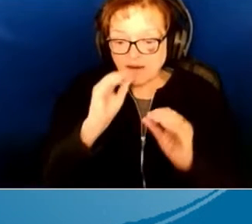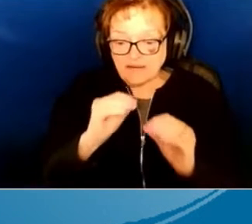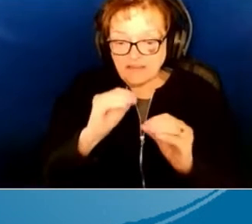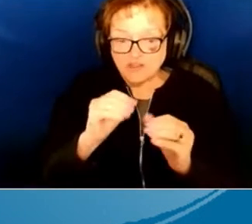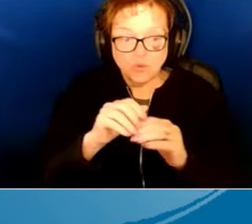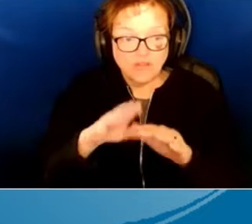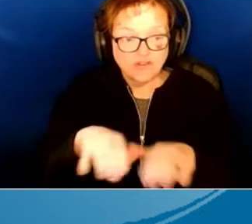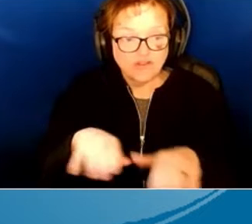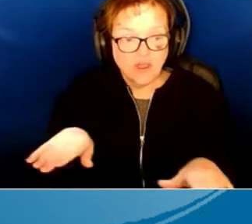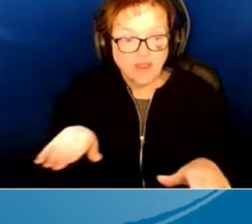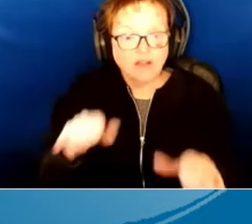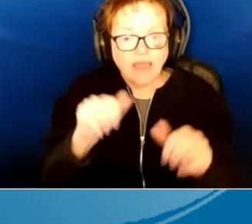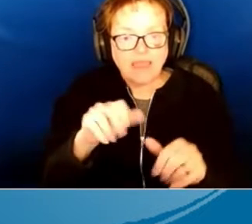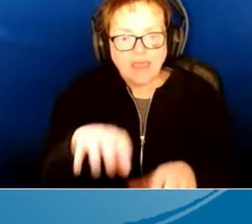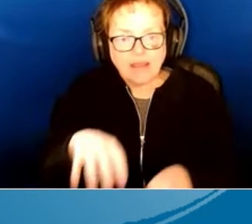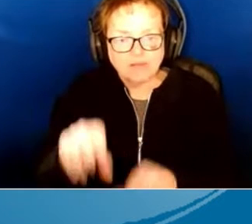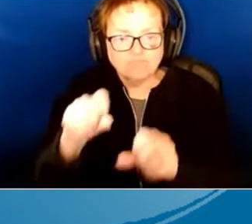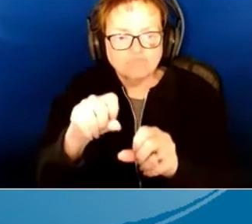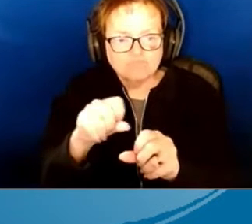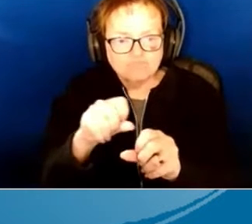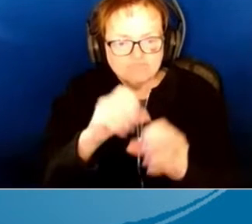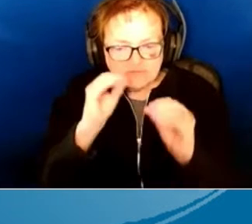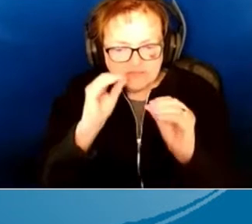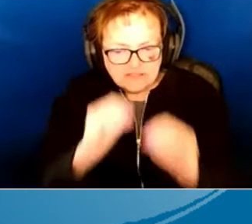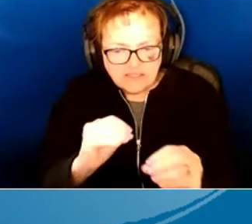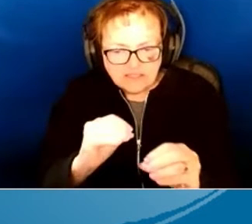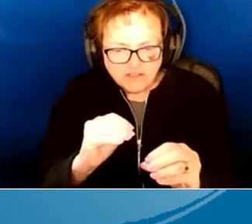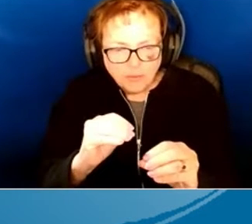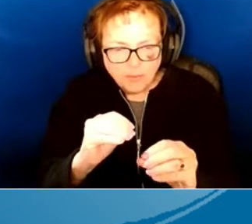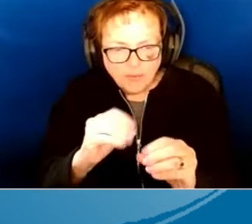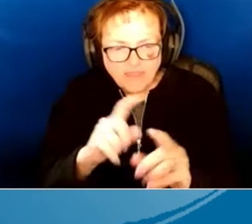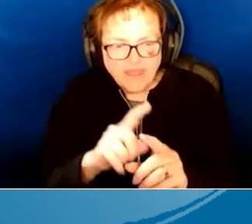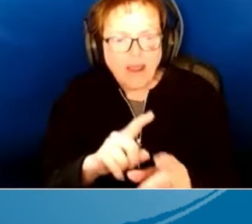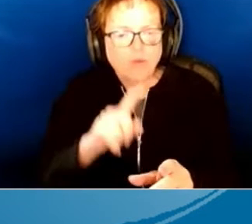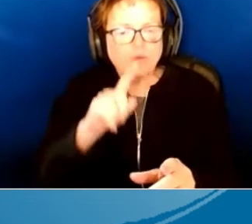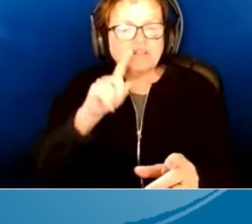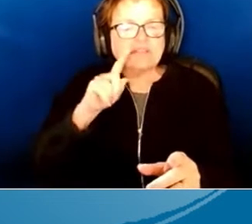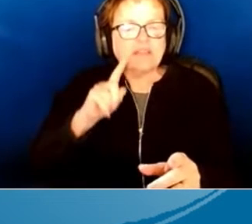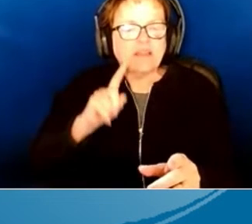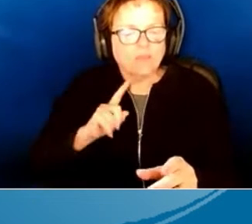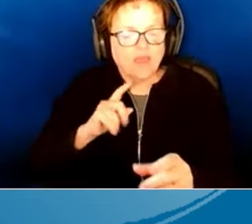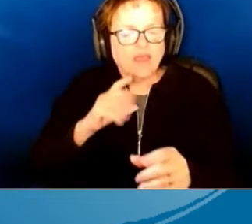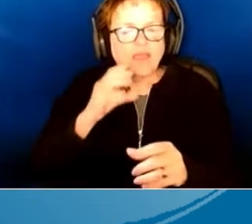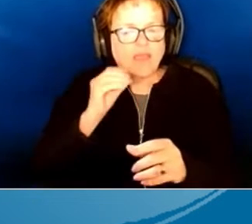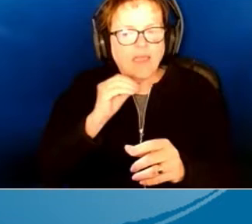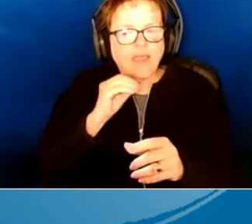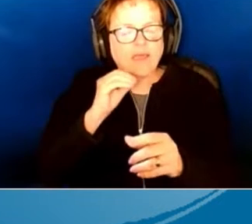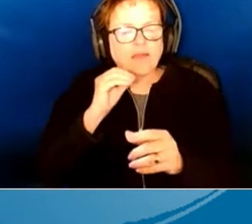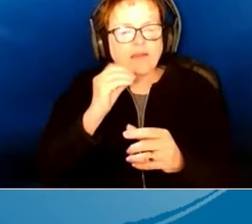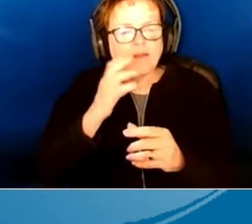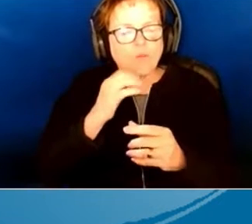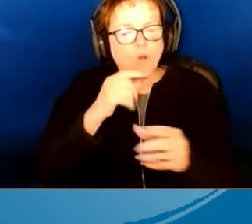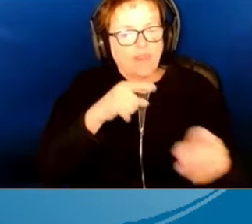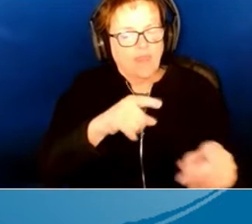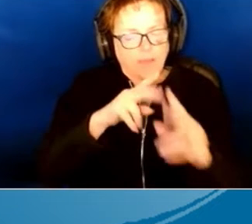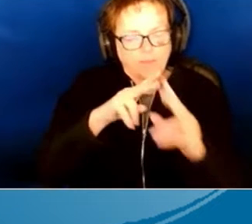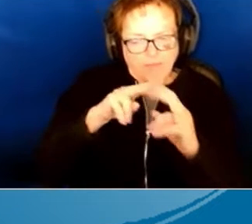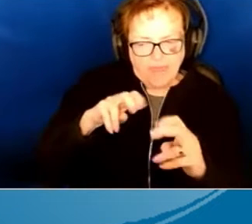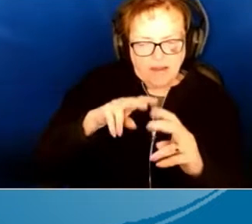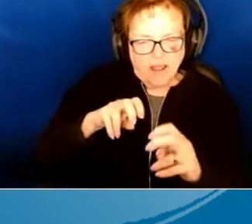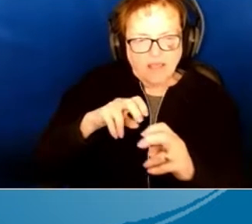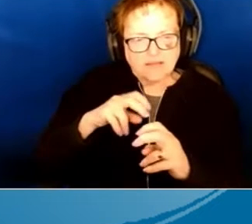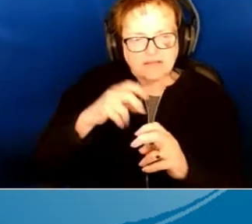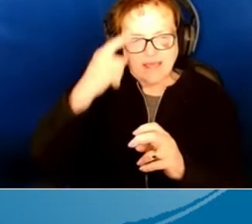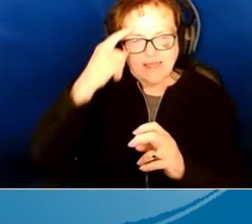I can do that in that moment. But then I want to step back and have the caregiver analyze and think about what I did and then have them try it